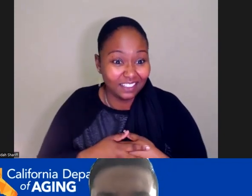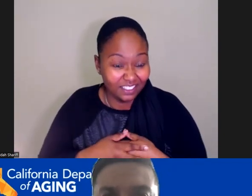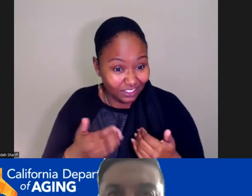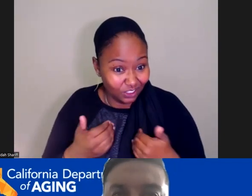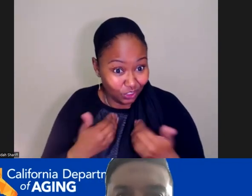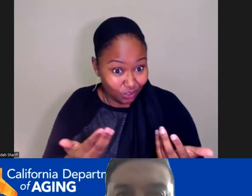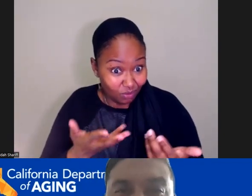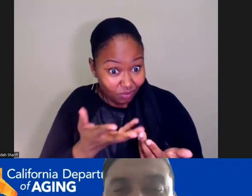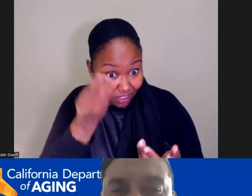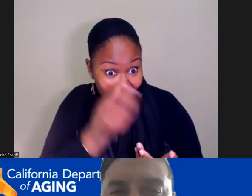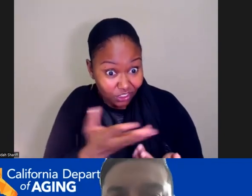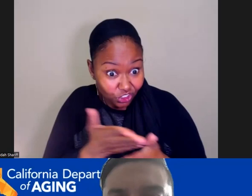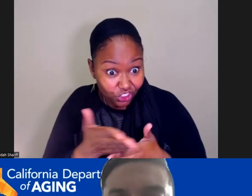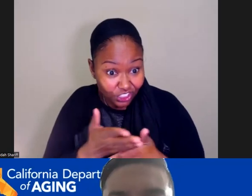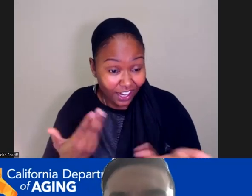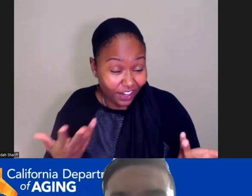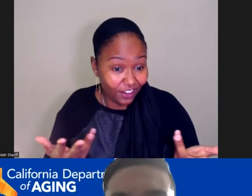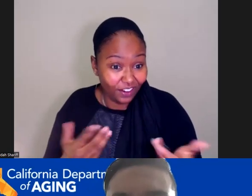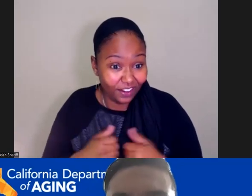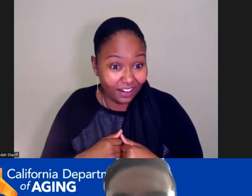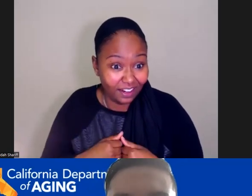your own kind of original trademark creation?